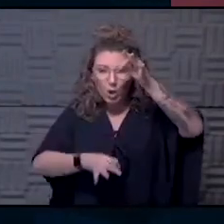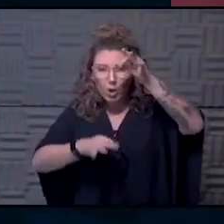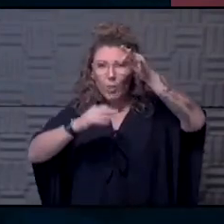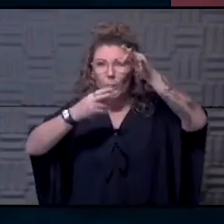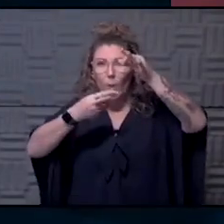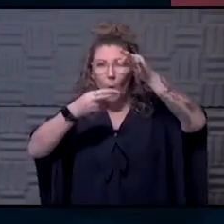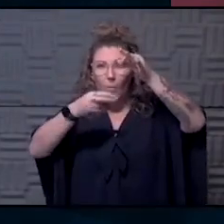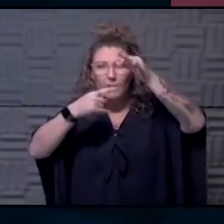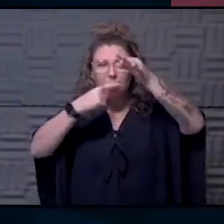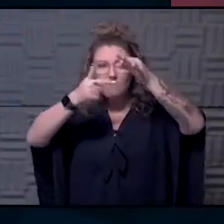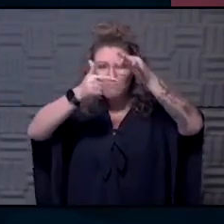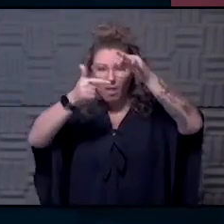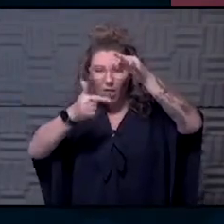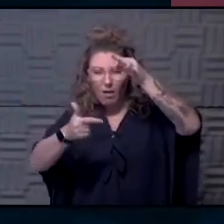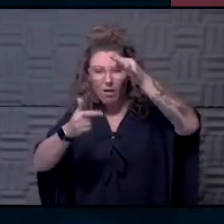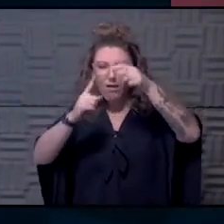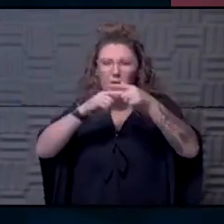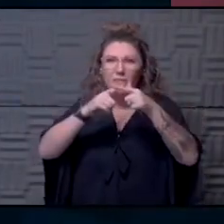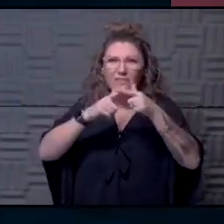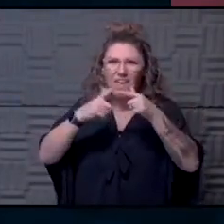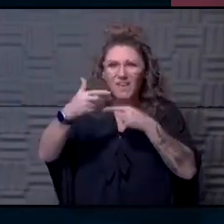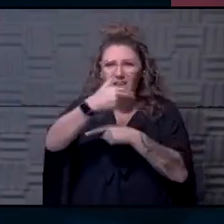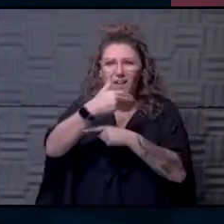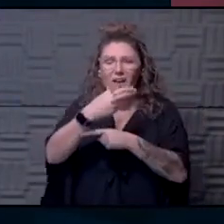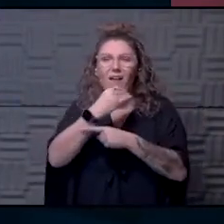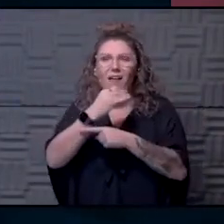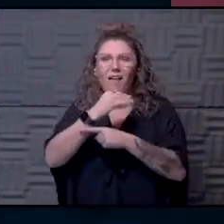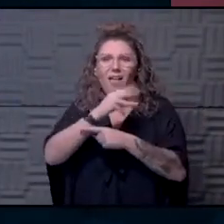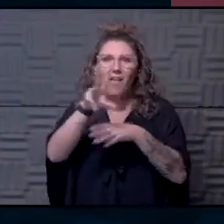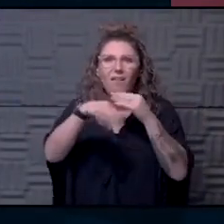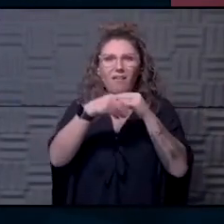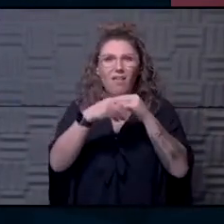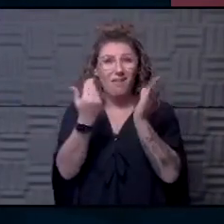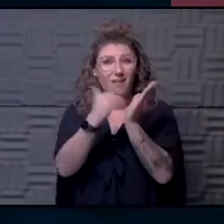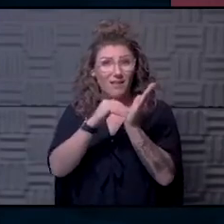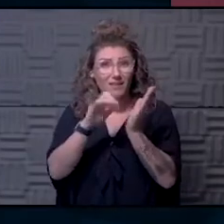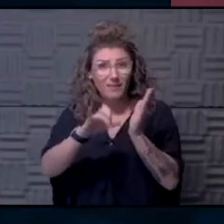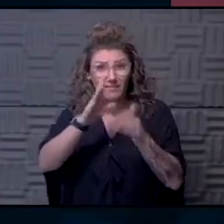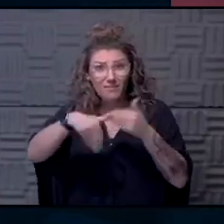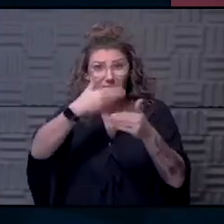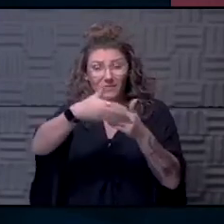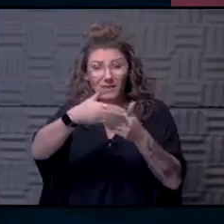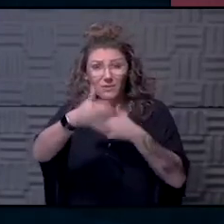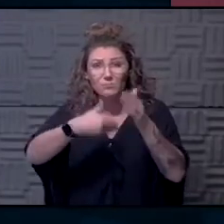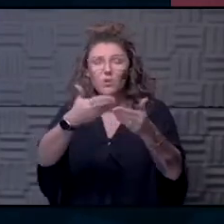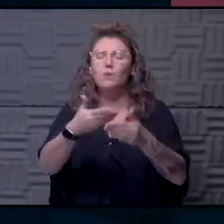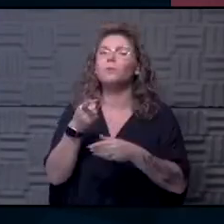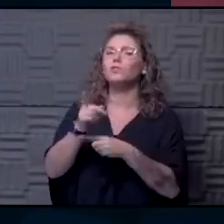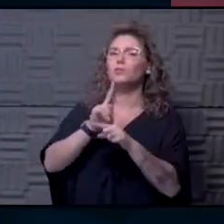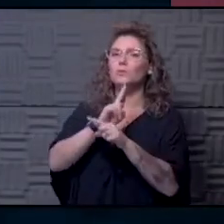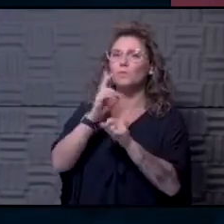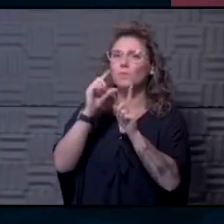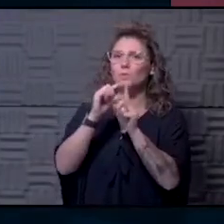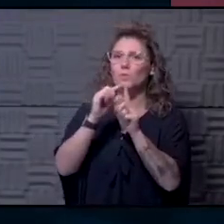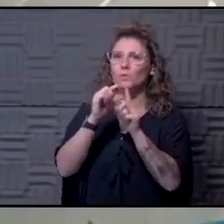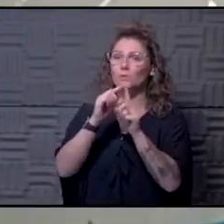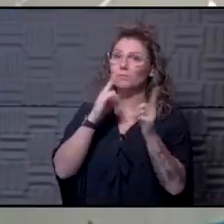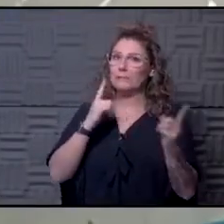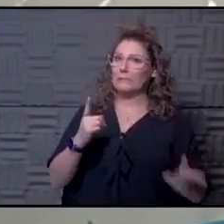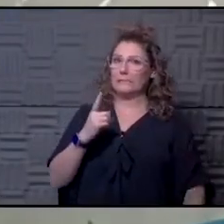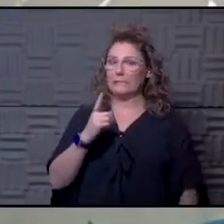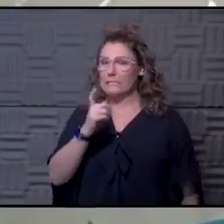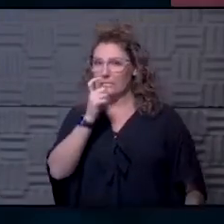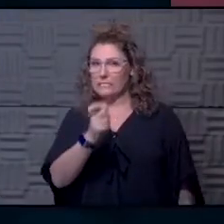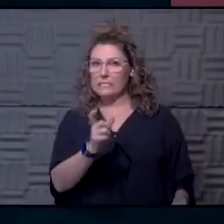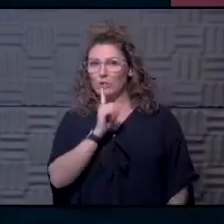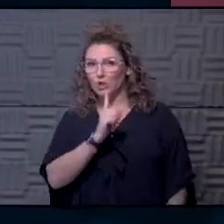to cut some of it out and put it back together again? Is that the next step for you? She was using some terms that were above my head,